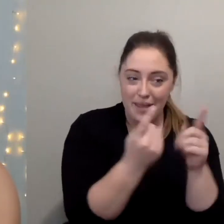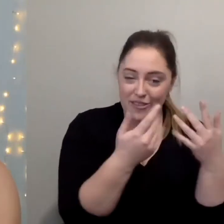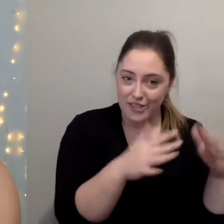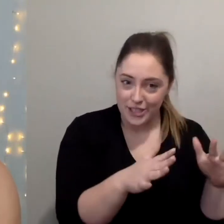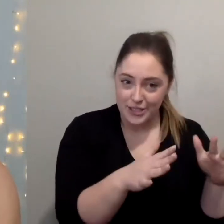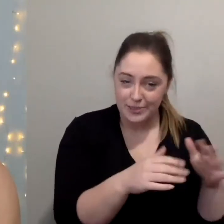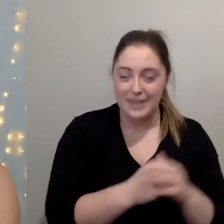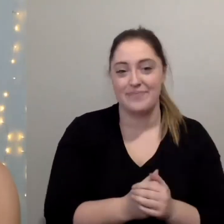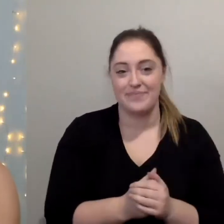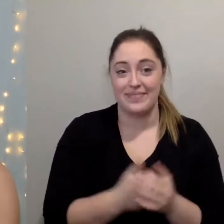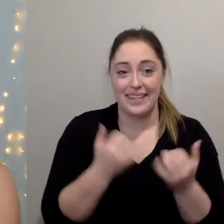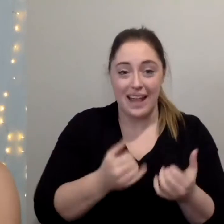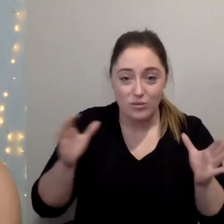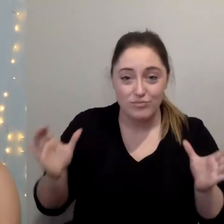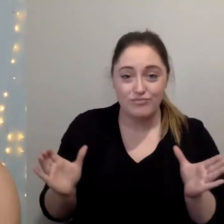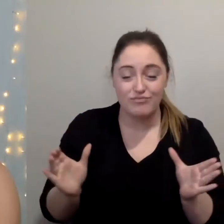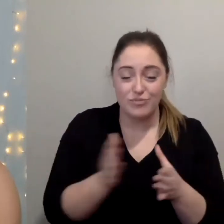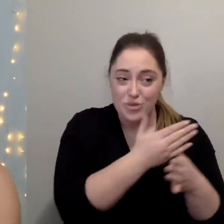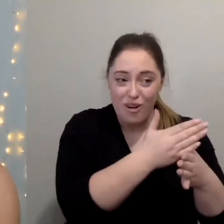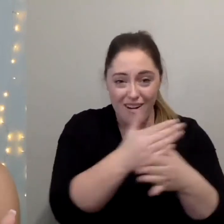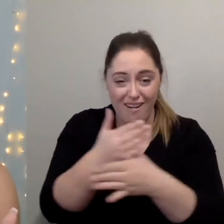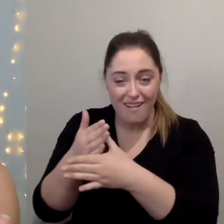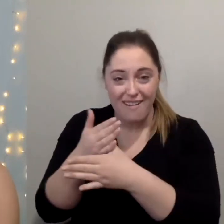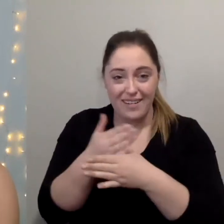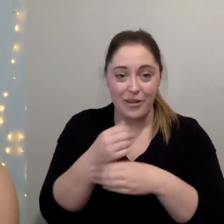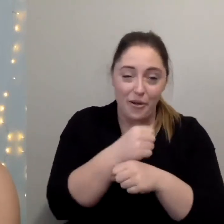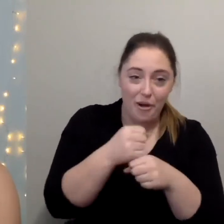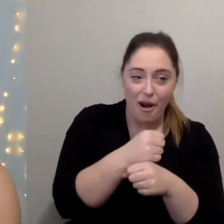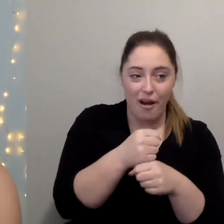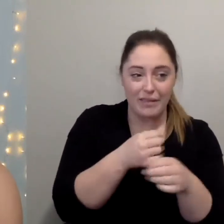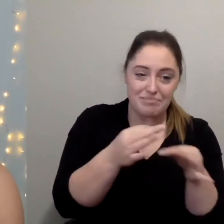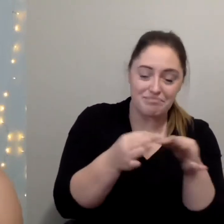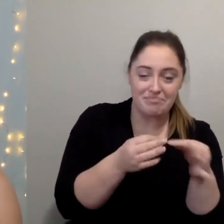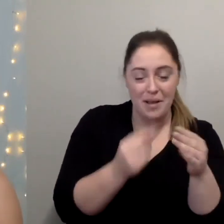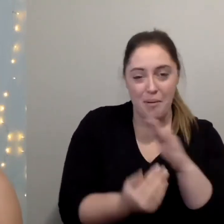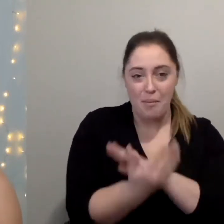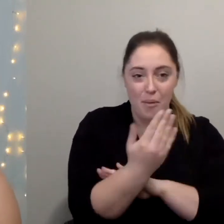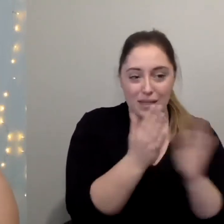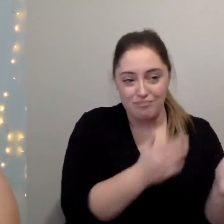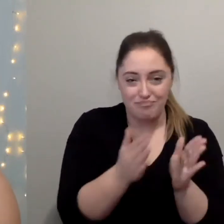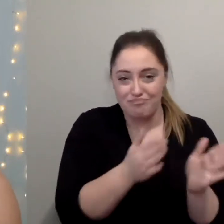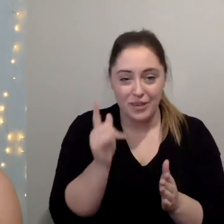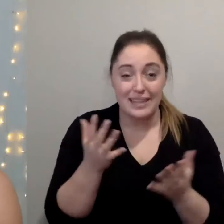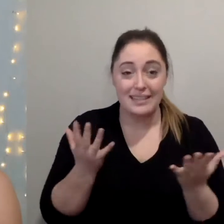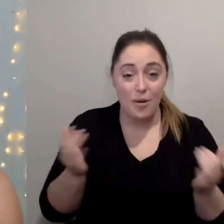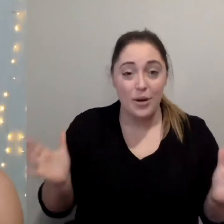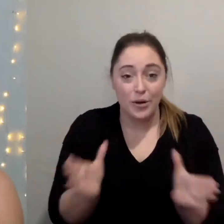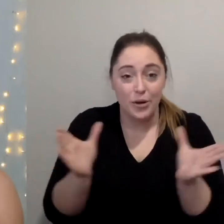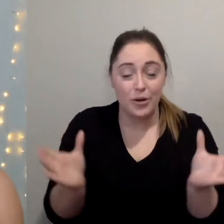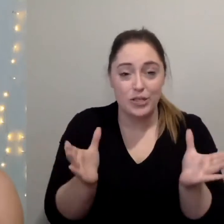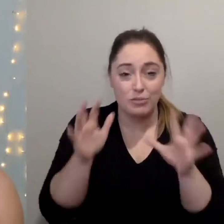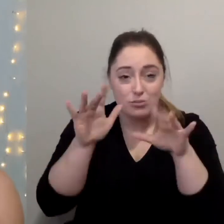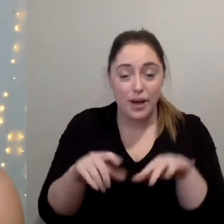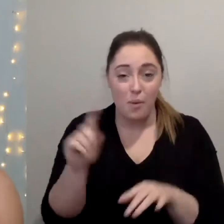maybe shared a little bit of your coffee what's in your cup this morning we encourage you to say hi in the chat we really